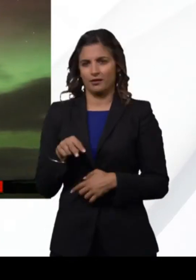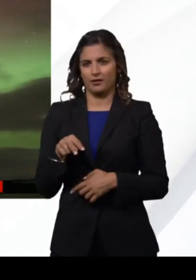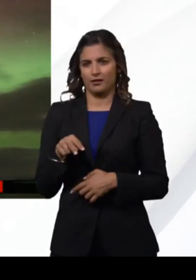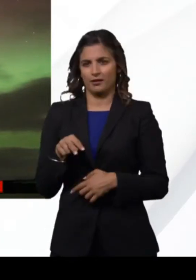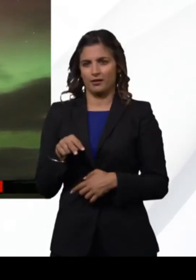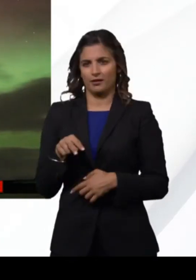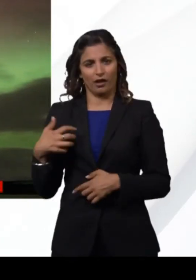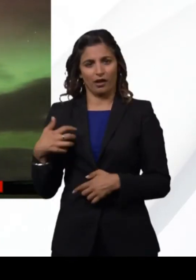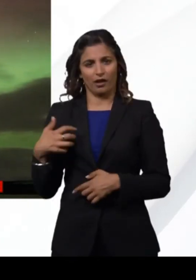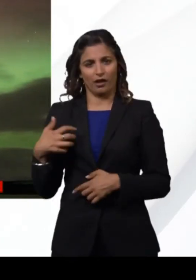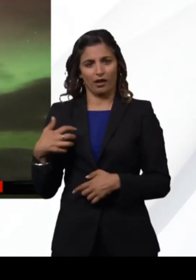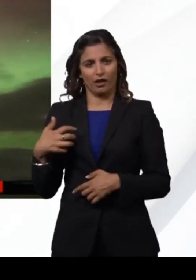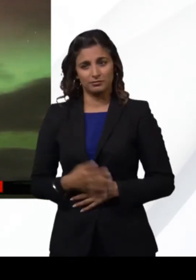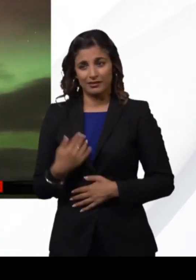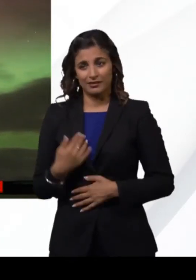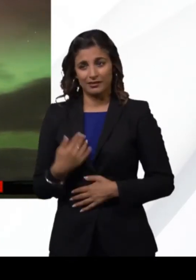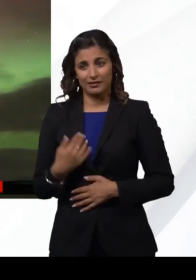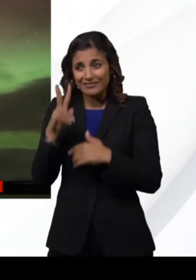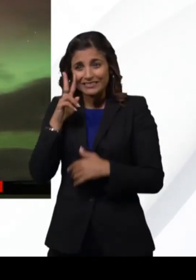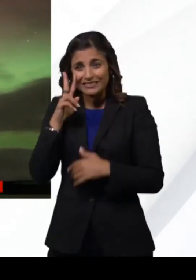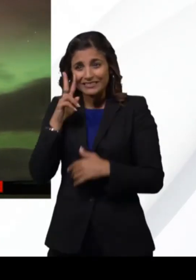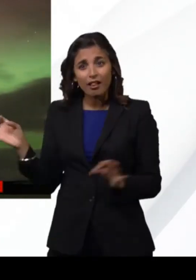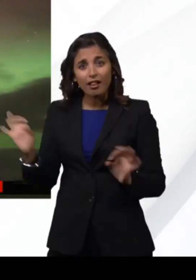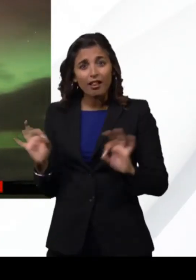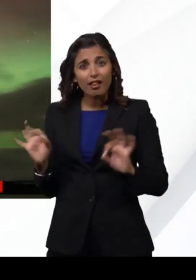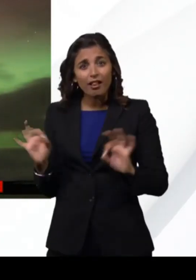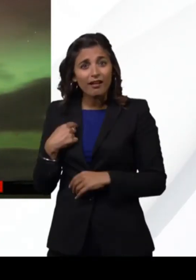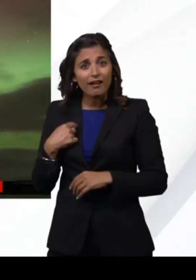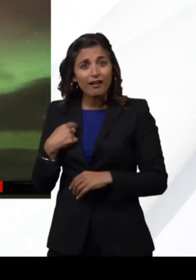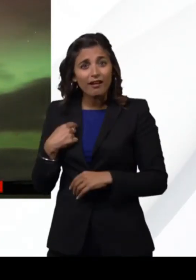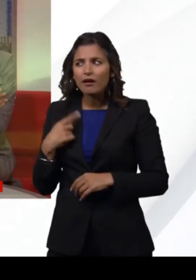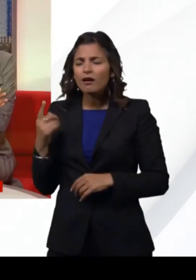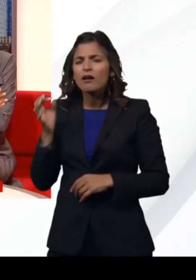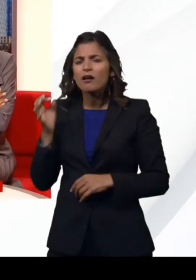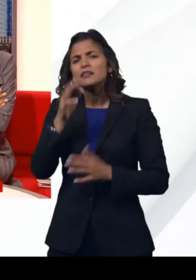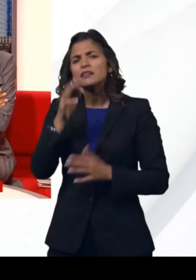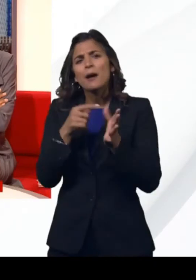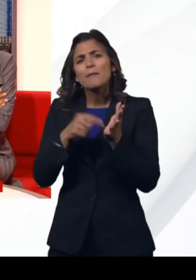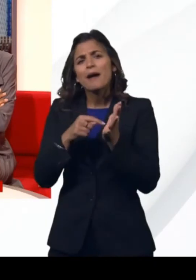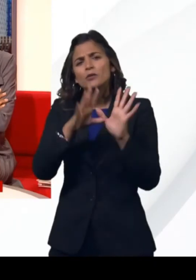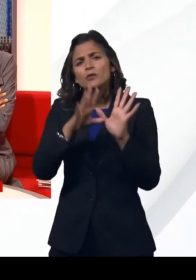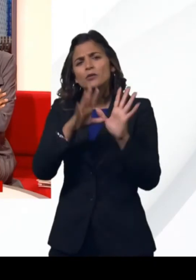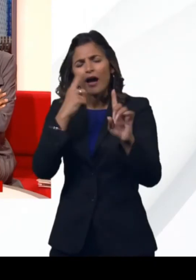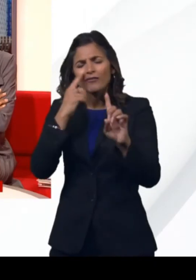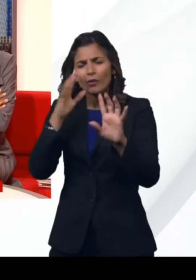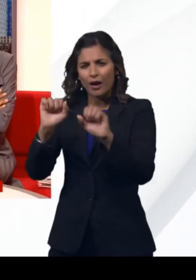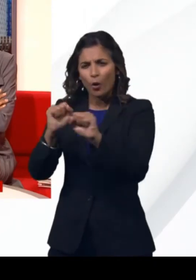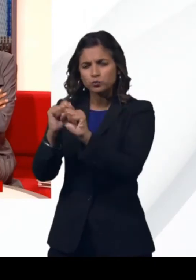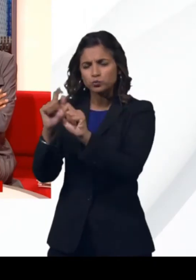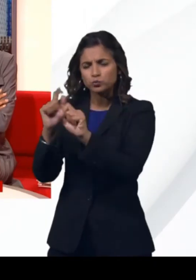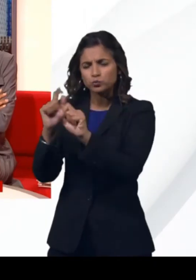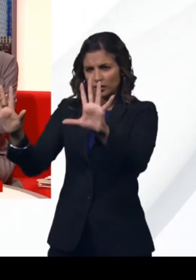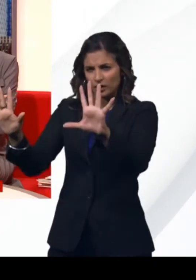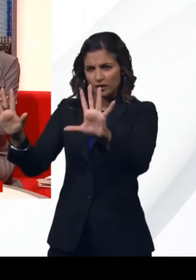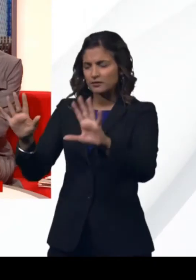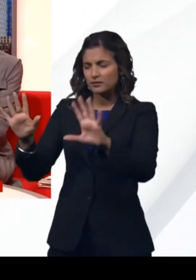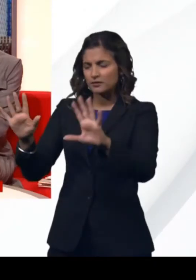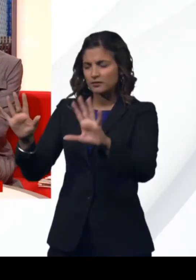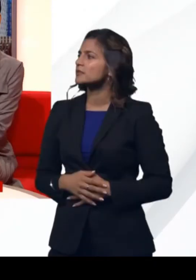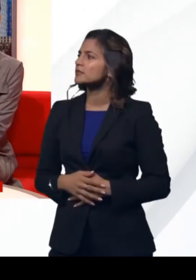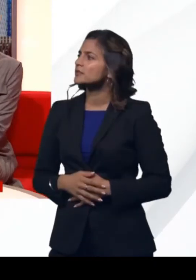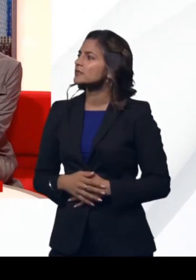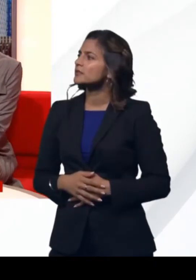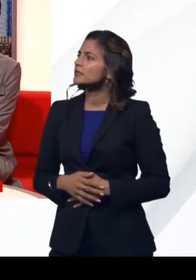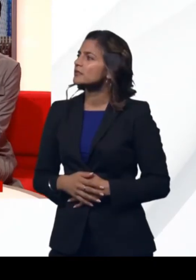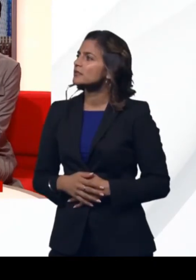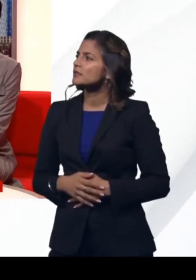because none of us. Matt hasn't seen it. You haven't seen it. Yeah, I'm wondering, Matt, maybe can we stay on the images for a second? And I don't think that we maybe, Matt,